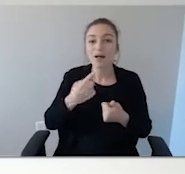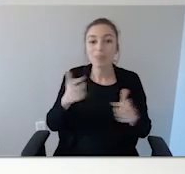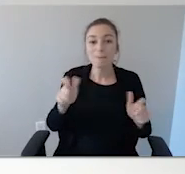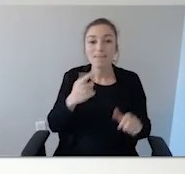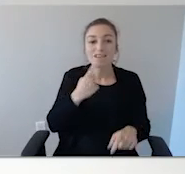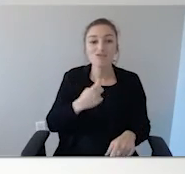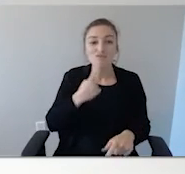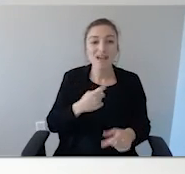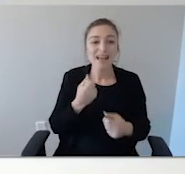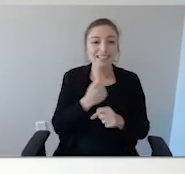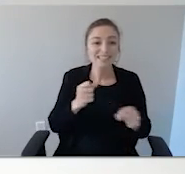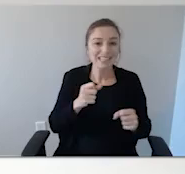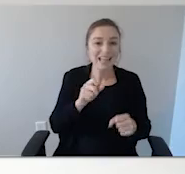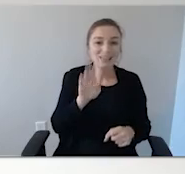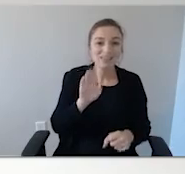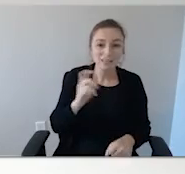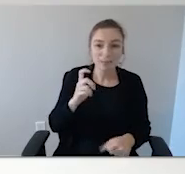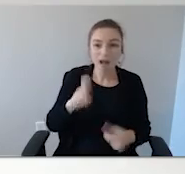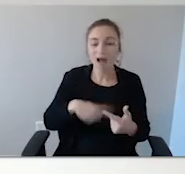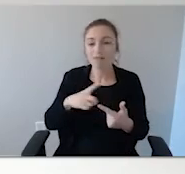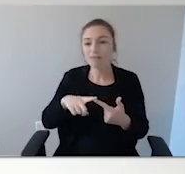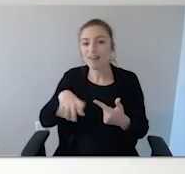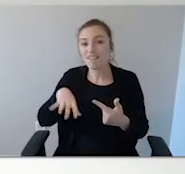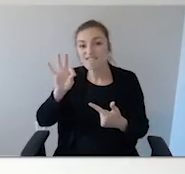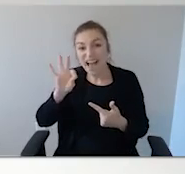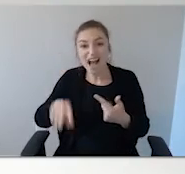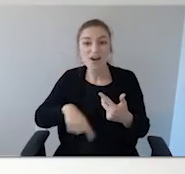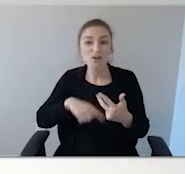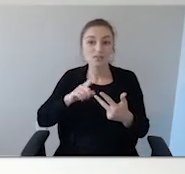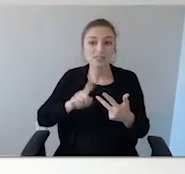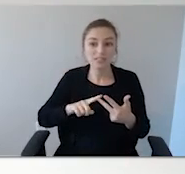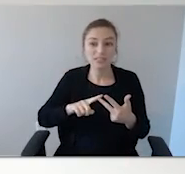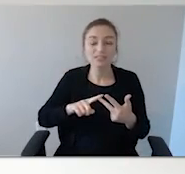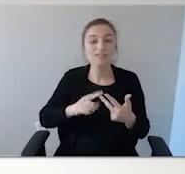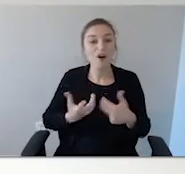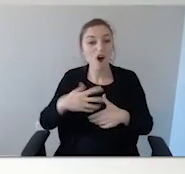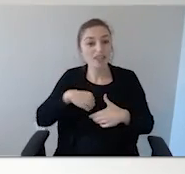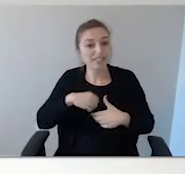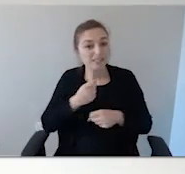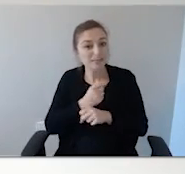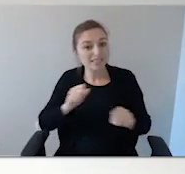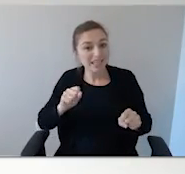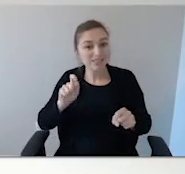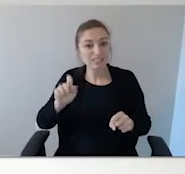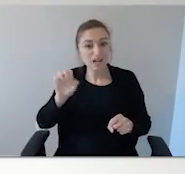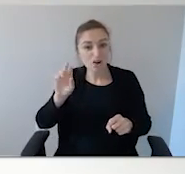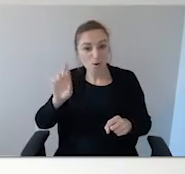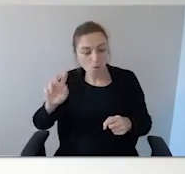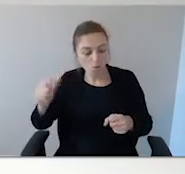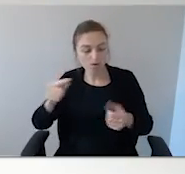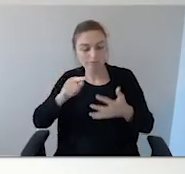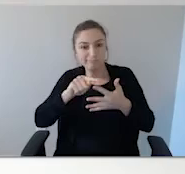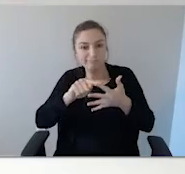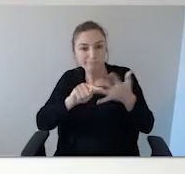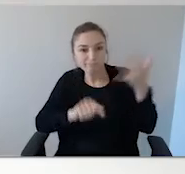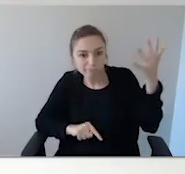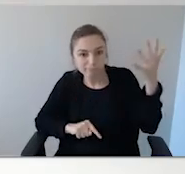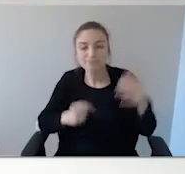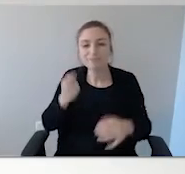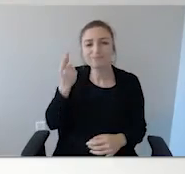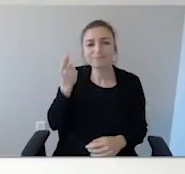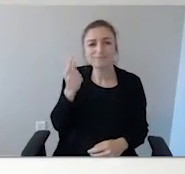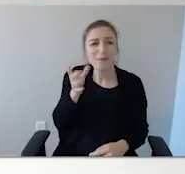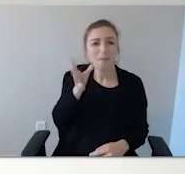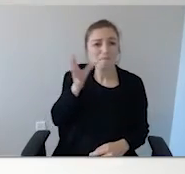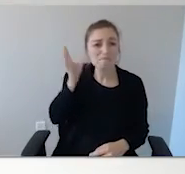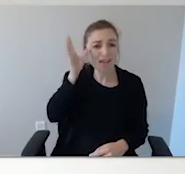the AWARE Collaboration, and AutismSafety.org. Autism parents are strong. We're